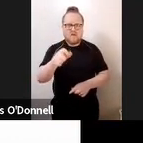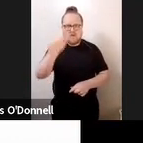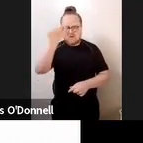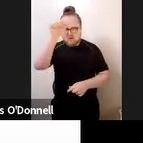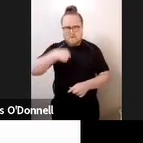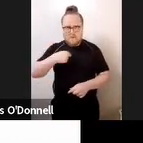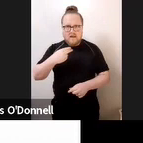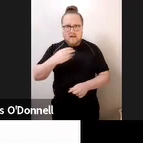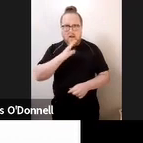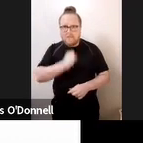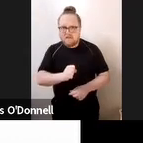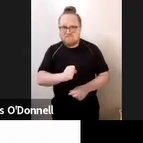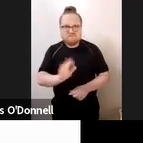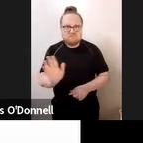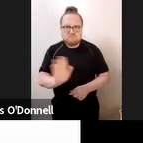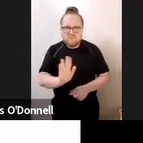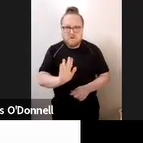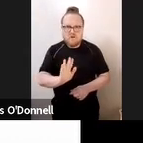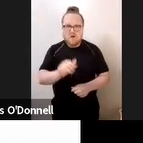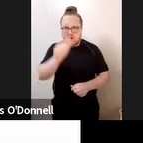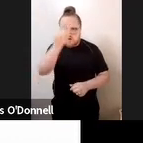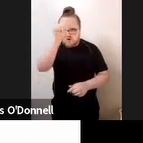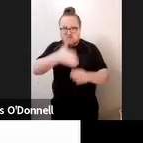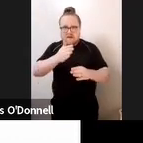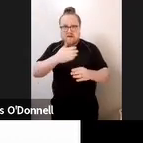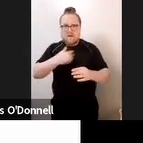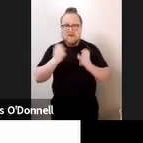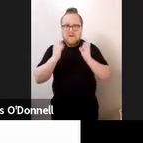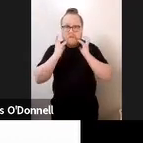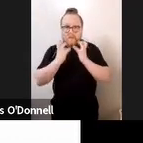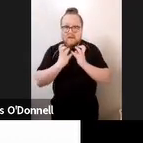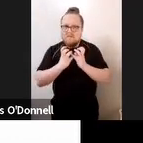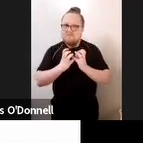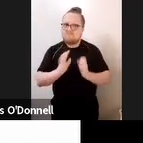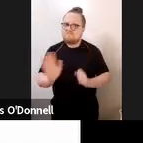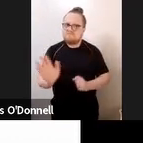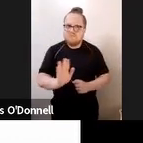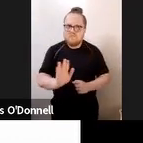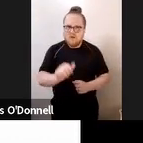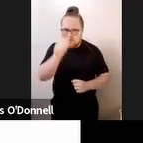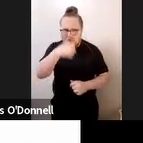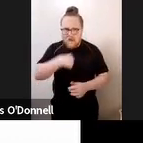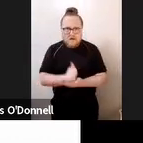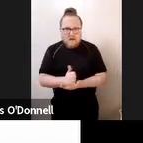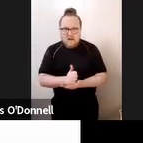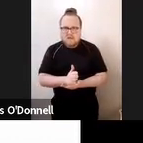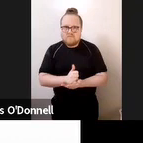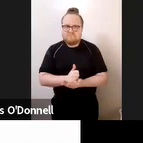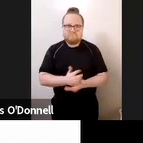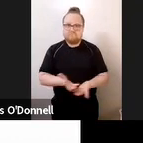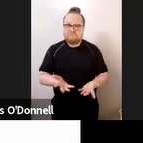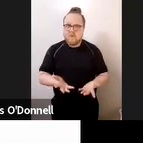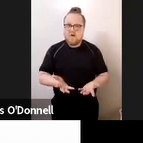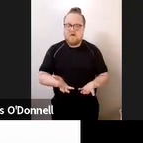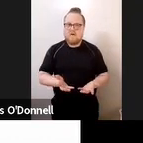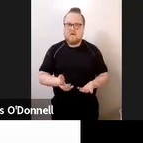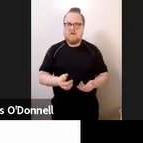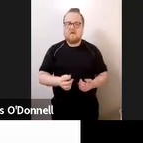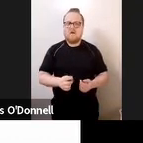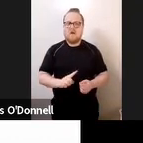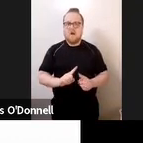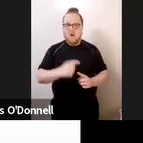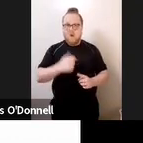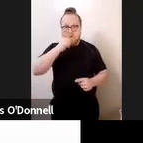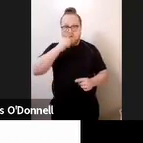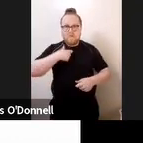me that the non-deafblind service user doesn't know? I don't have an easy answer to that question, but it's very interesting